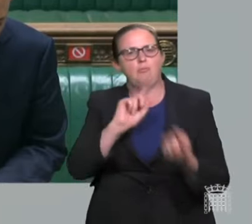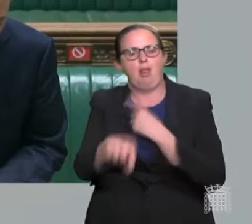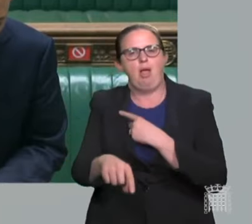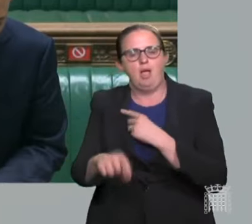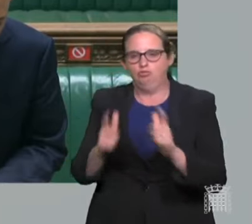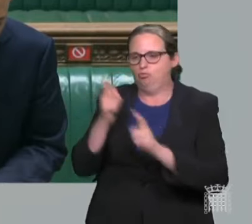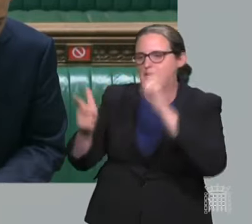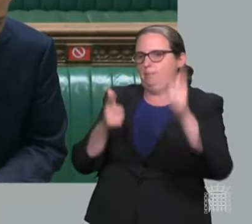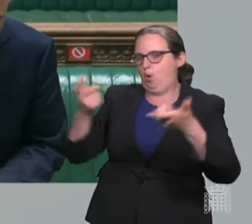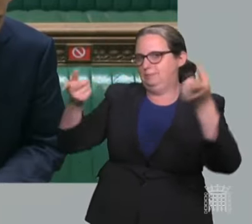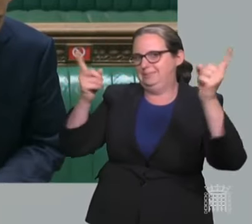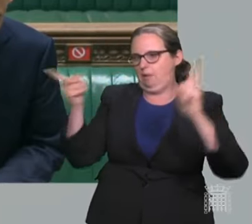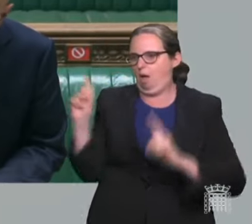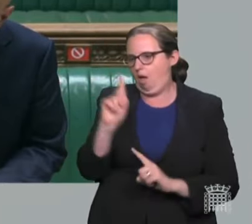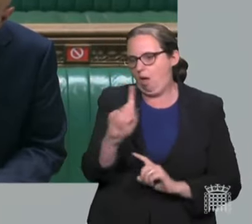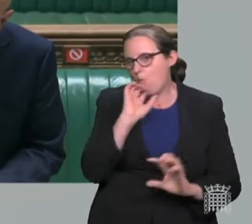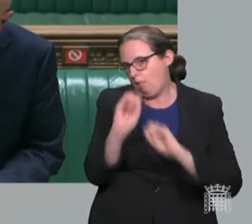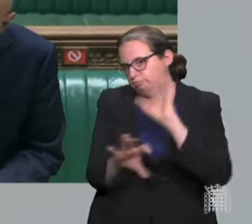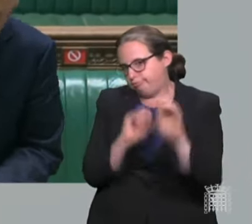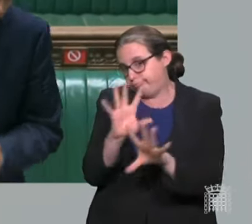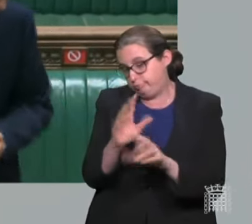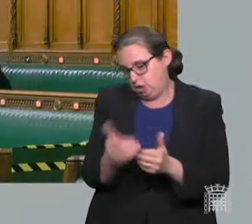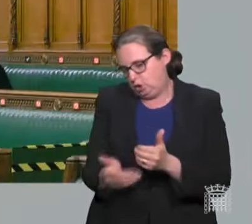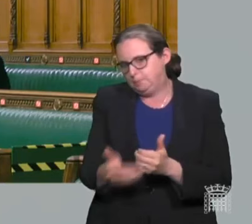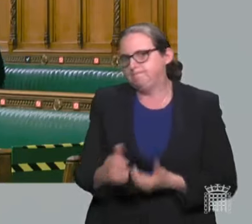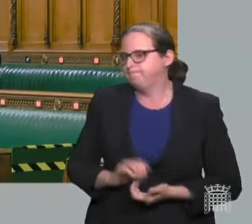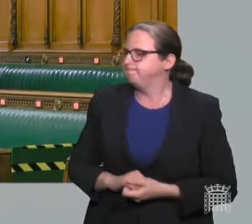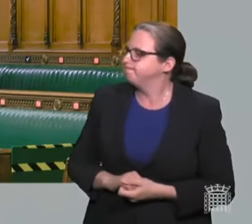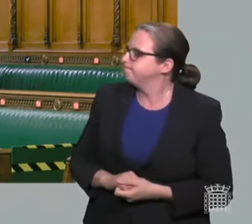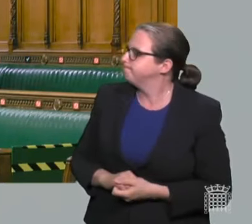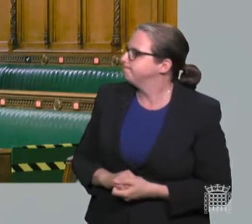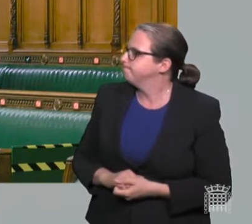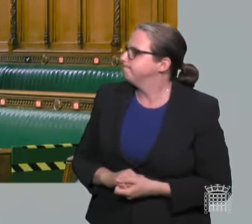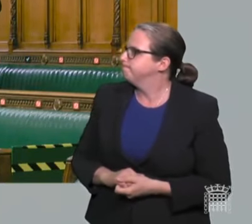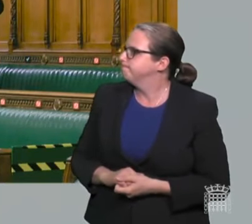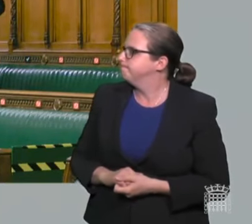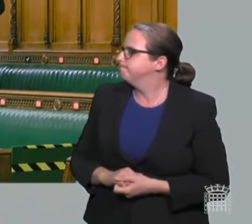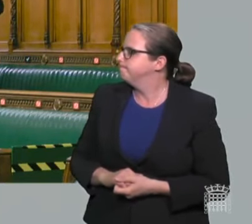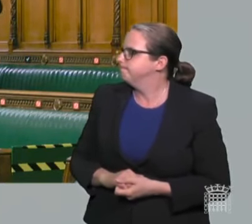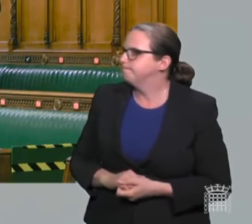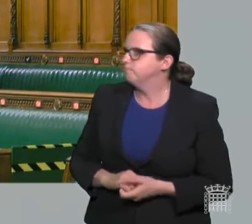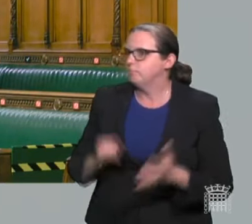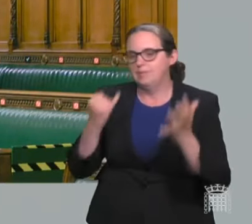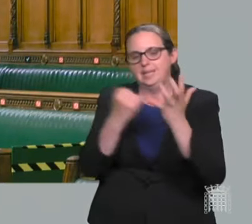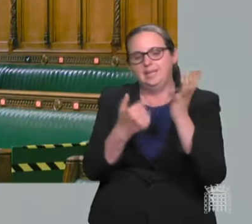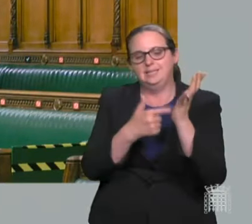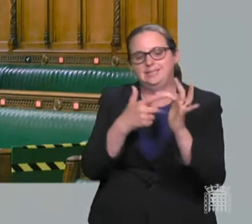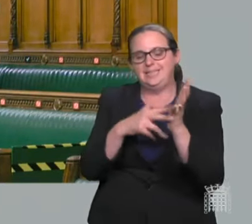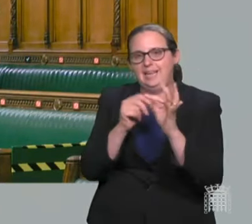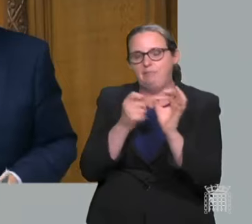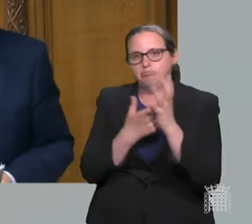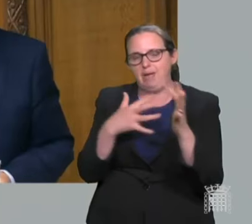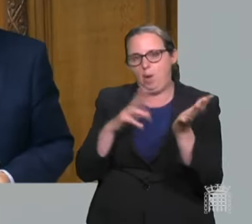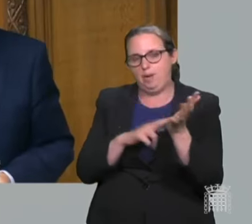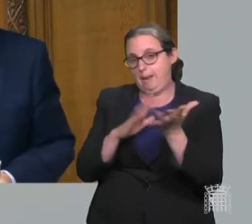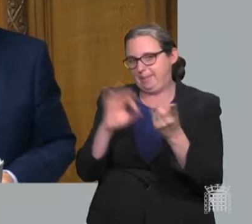Transport will have more to say on this very shortly. Steve Bryan. Thank you. Last week I said I wanted to see a change of policy as